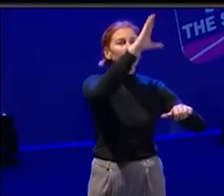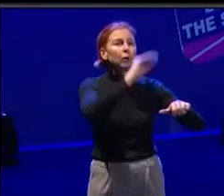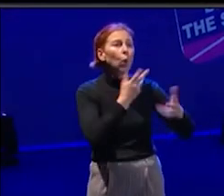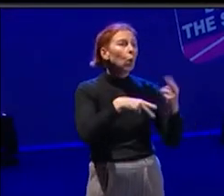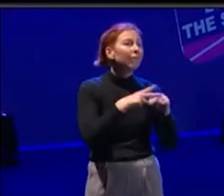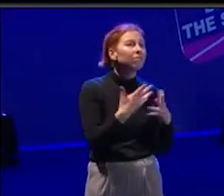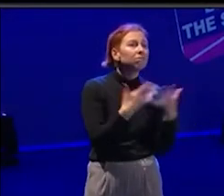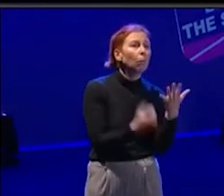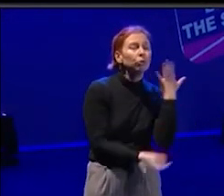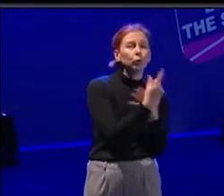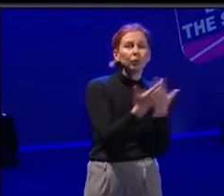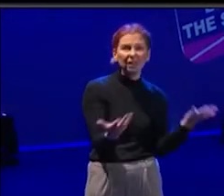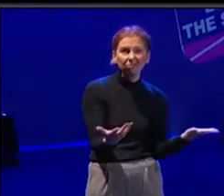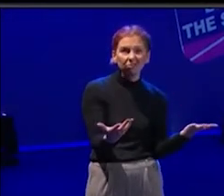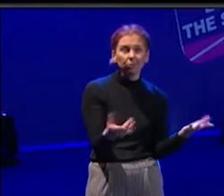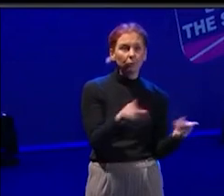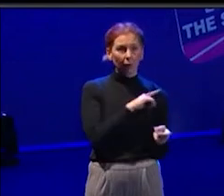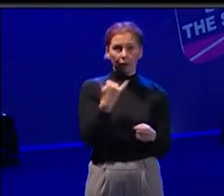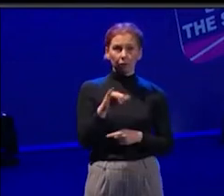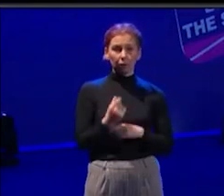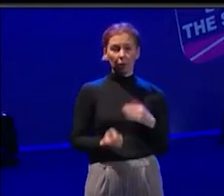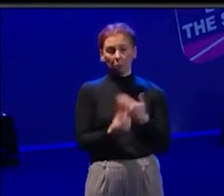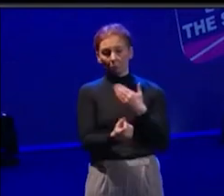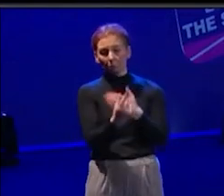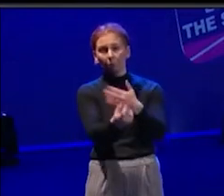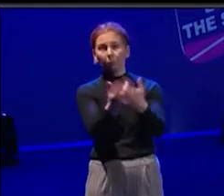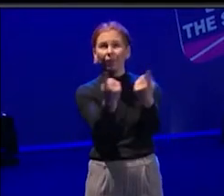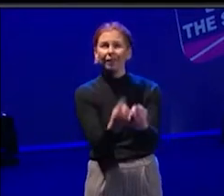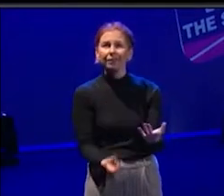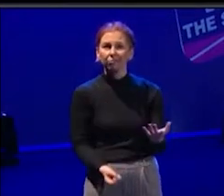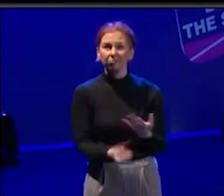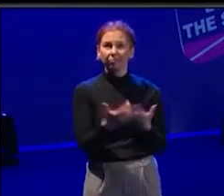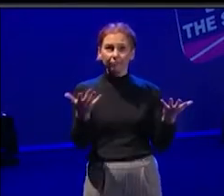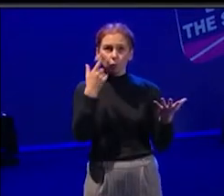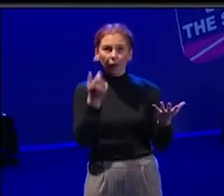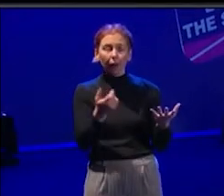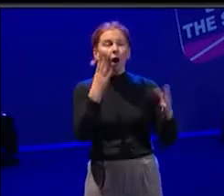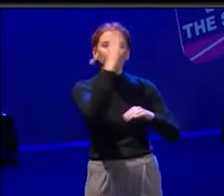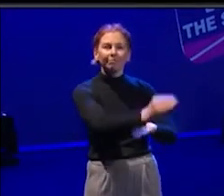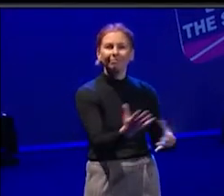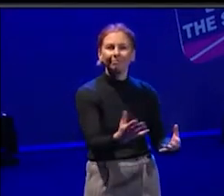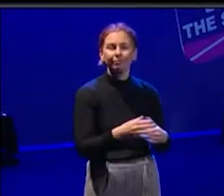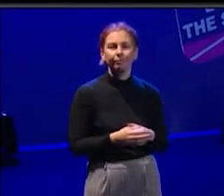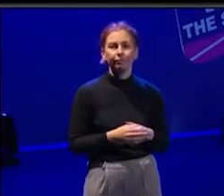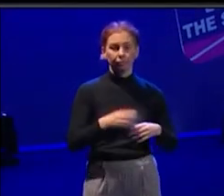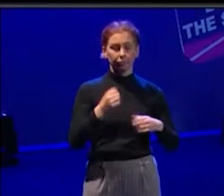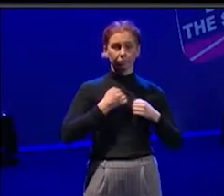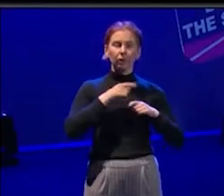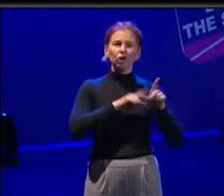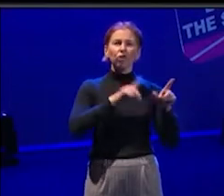some things that ad-hocly come up. I know for us at Young Vic, where sometimes I'm like, oh, I actually, we need someone